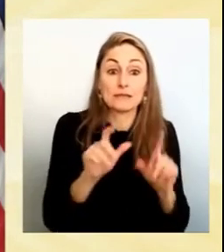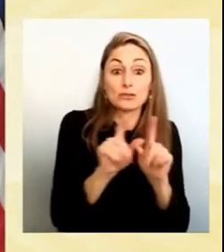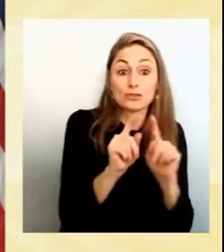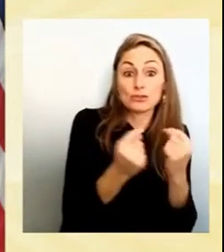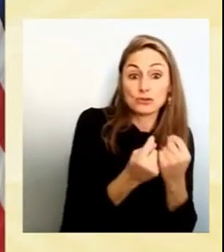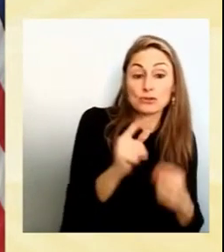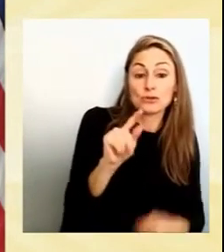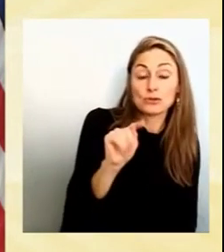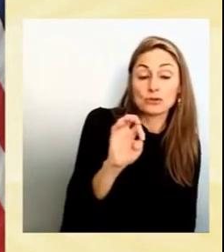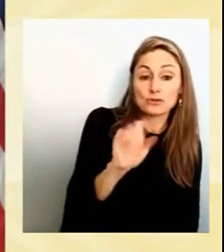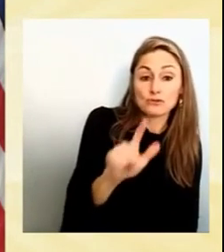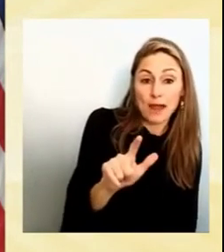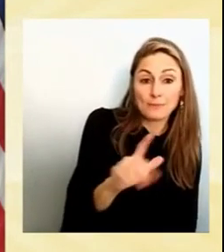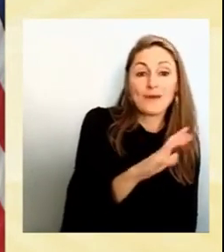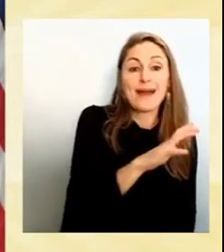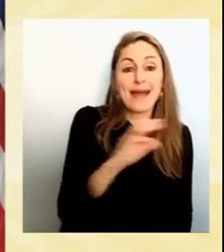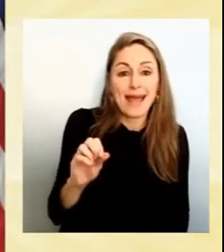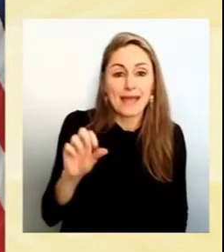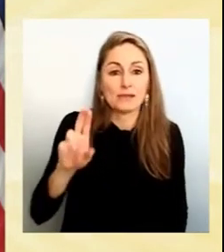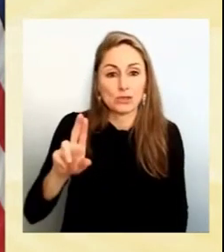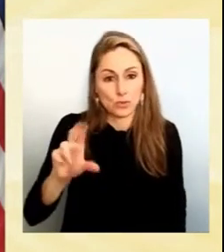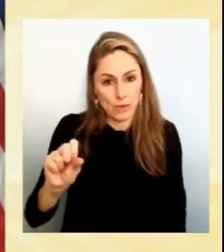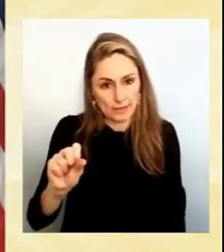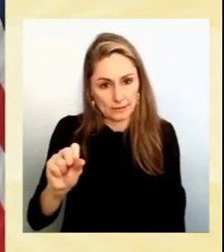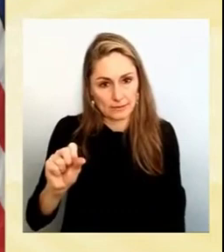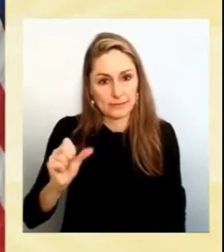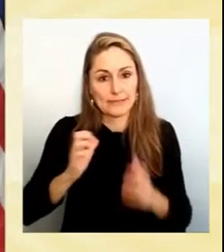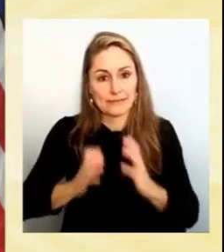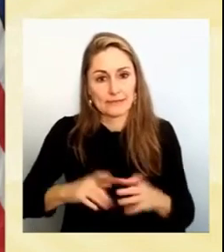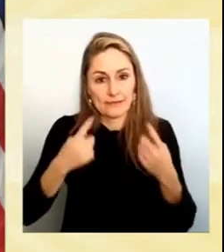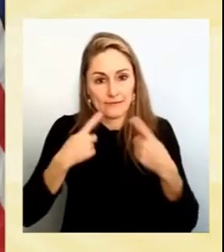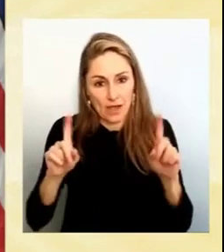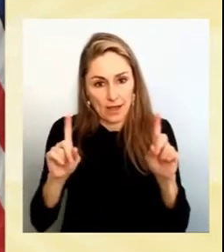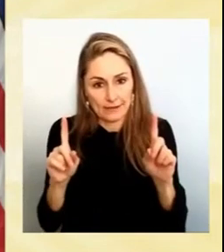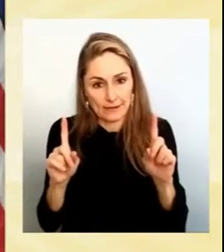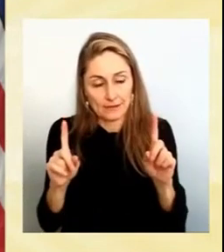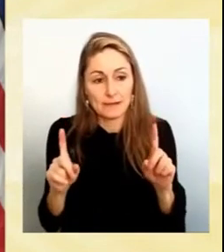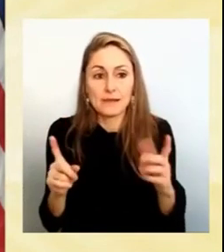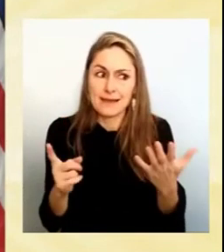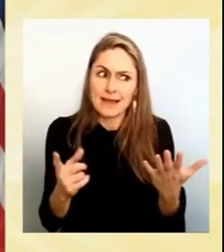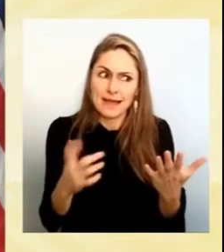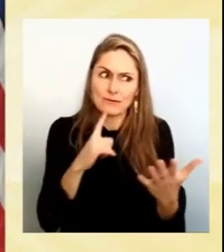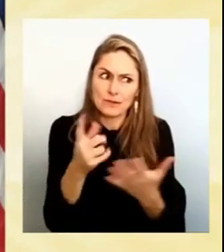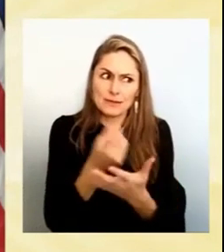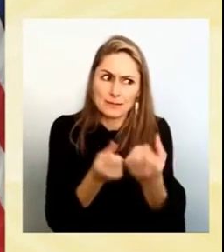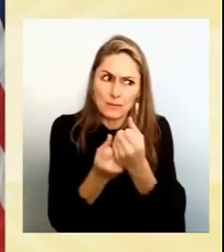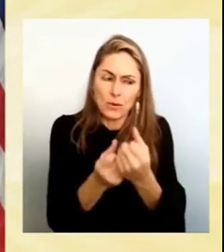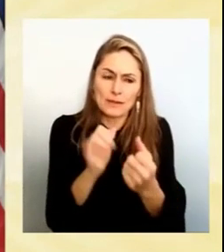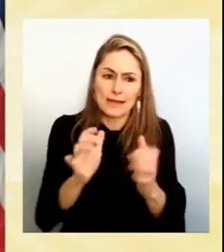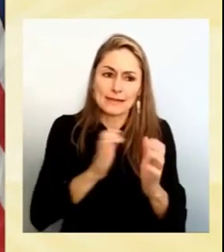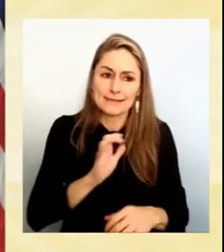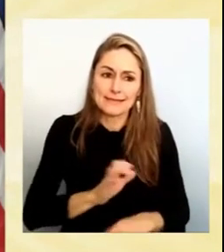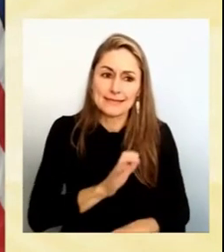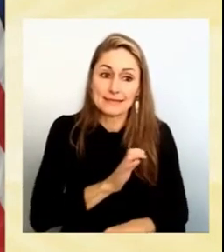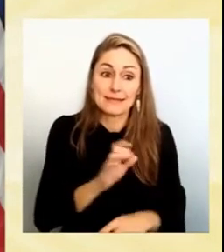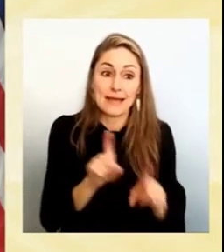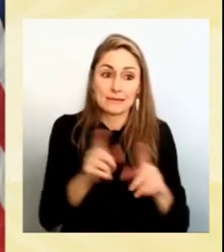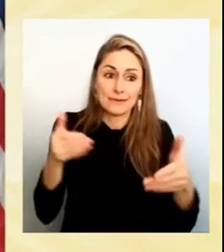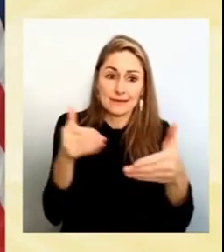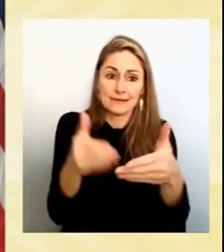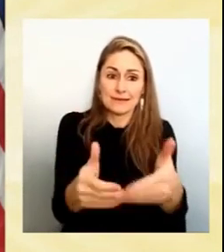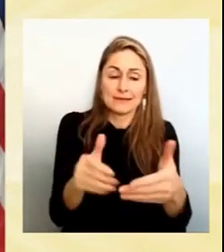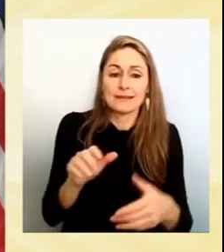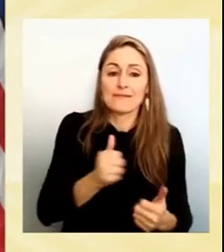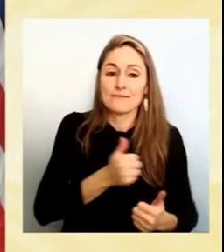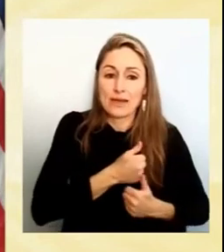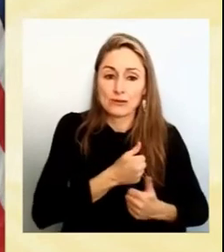belatedly U.S. citizens. And I would add who have made good on that citizenship as we approach Veterans Day by serving in the military